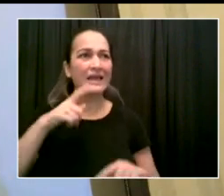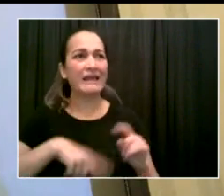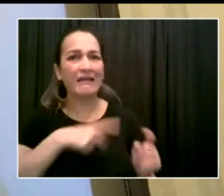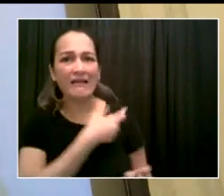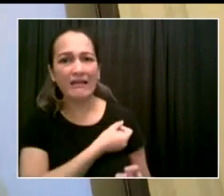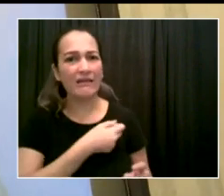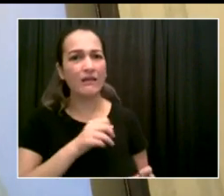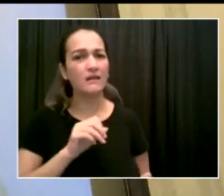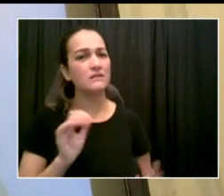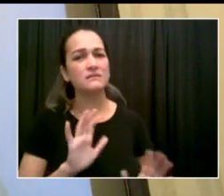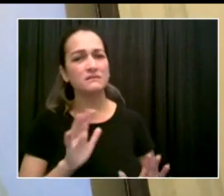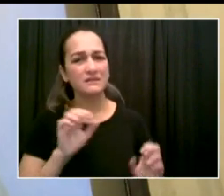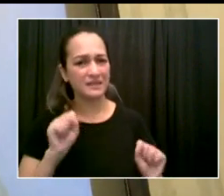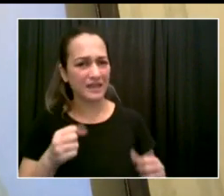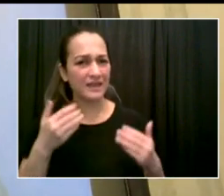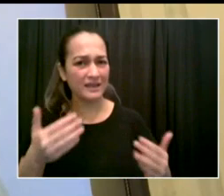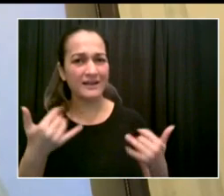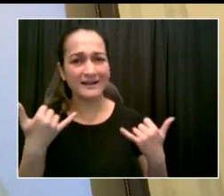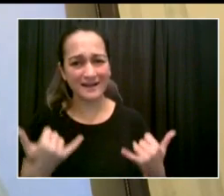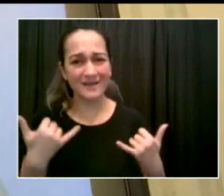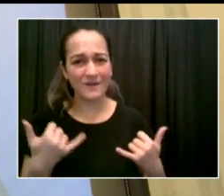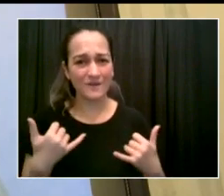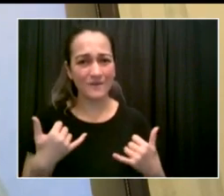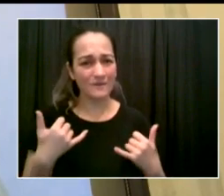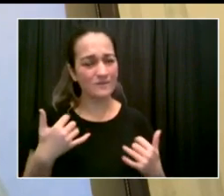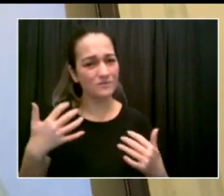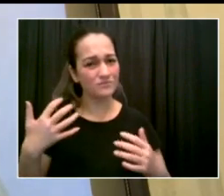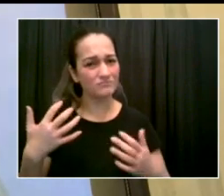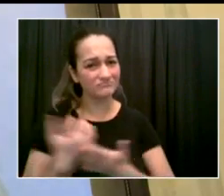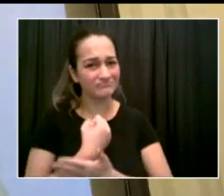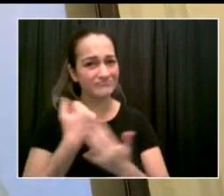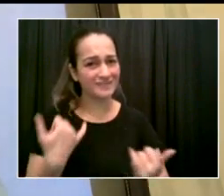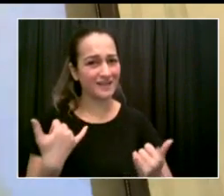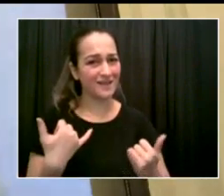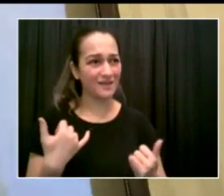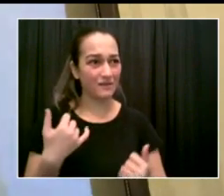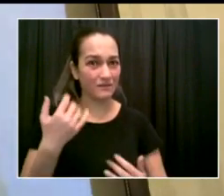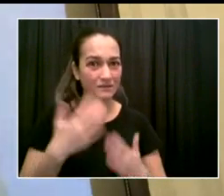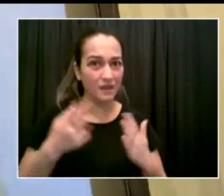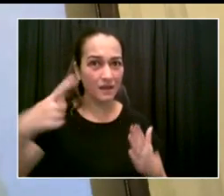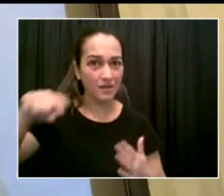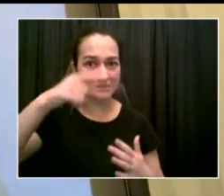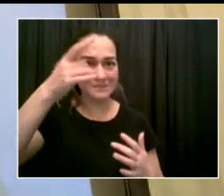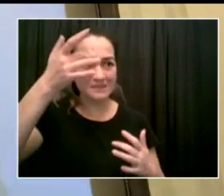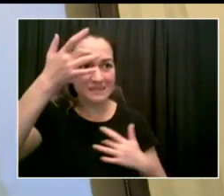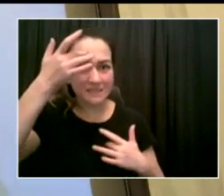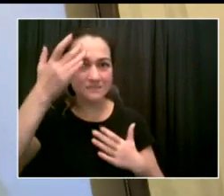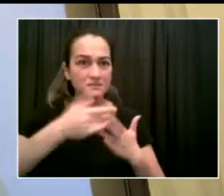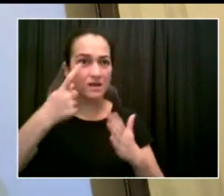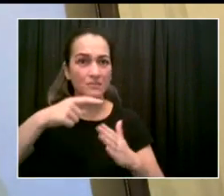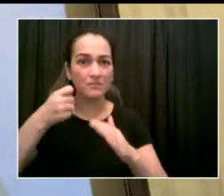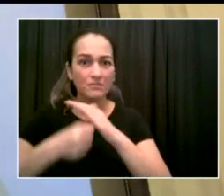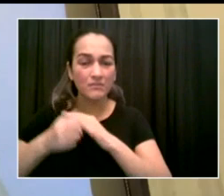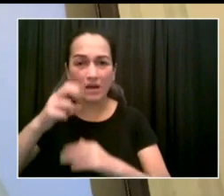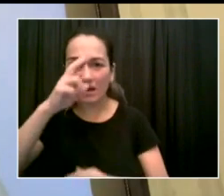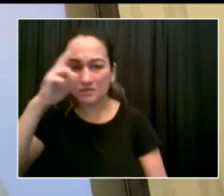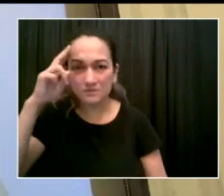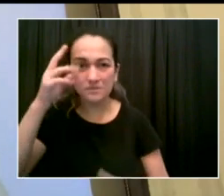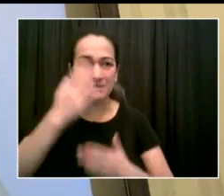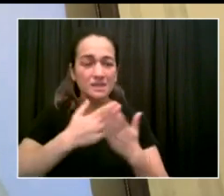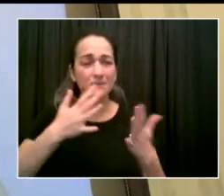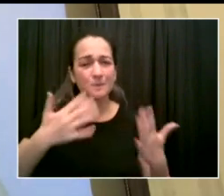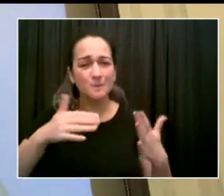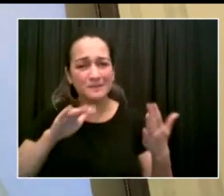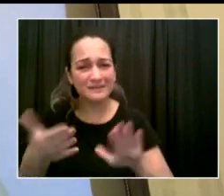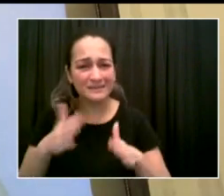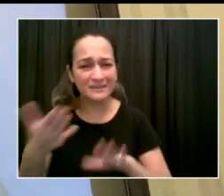workers holding up cell phones and engaging in conversation with the patient and a loved one who couldn't come